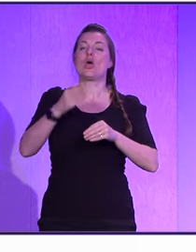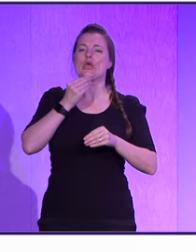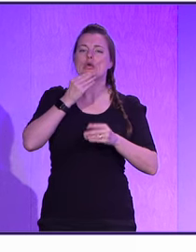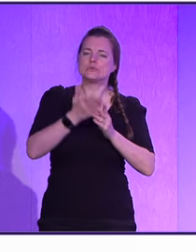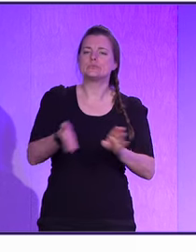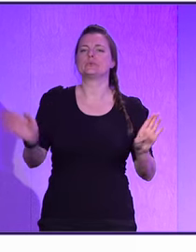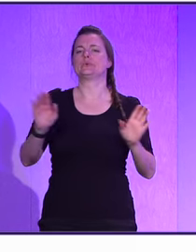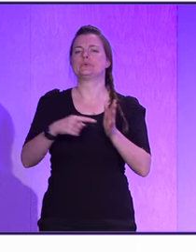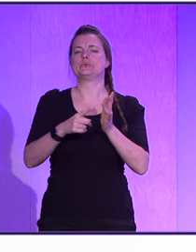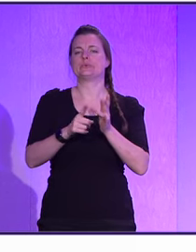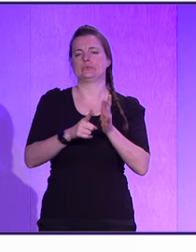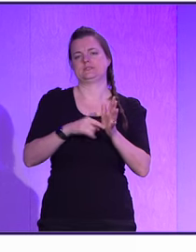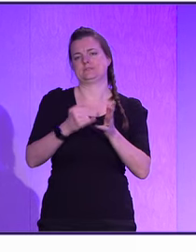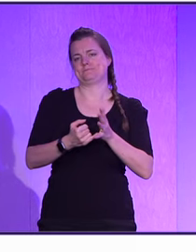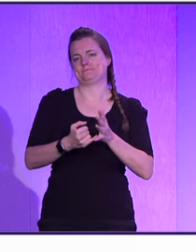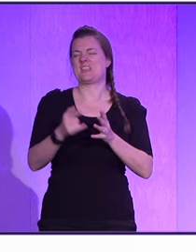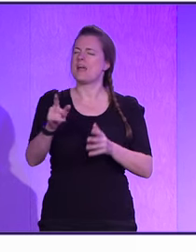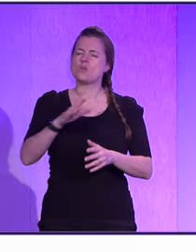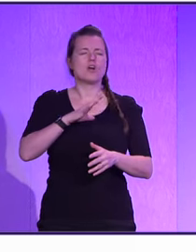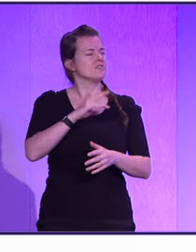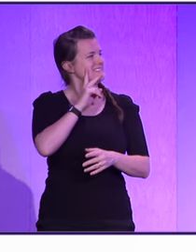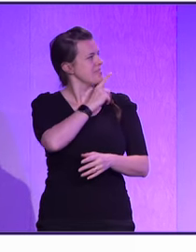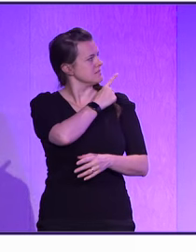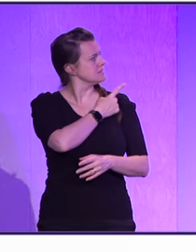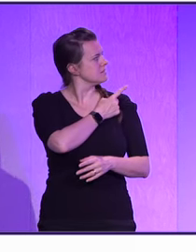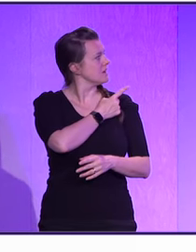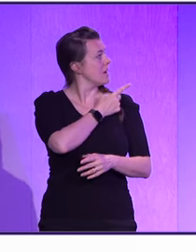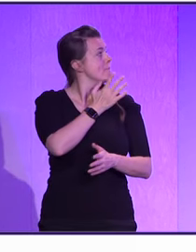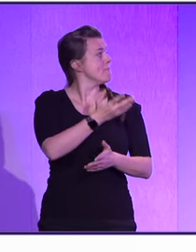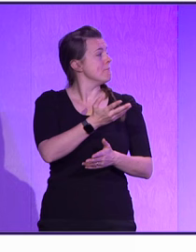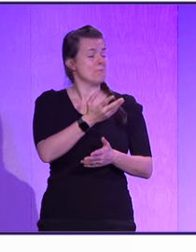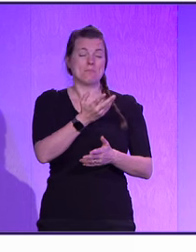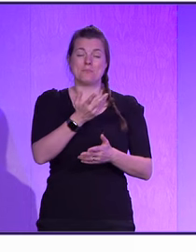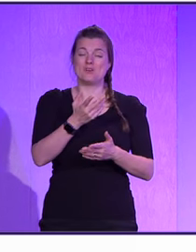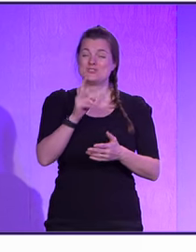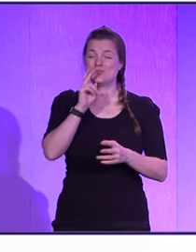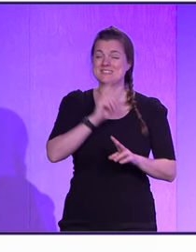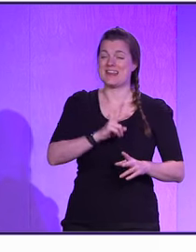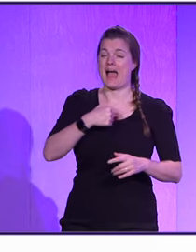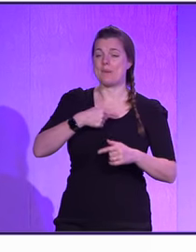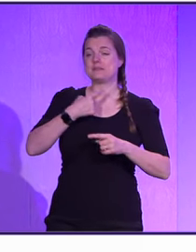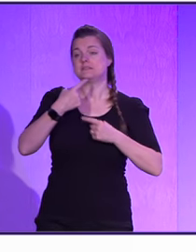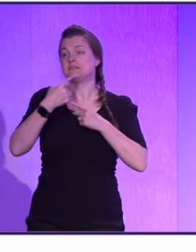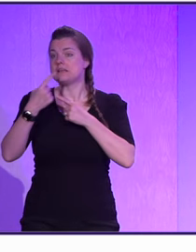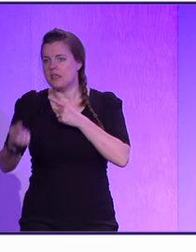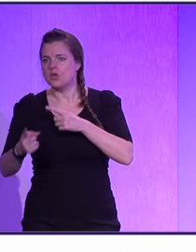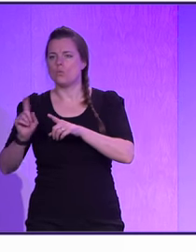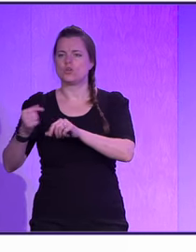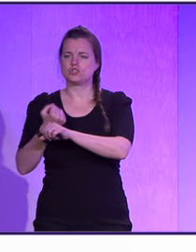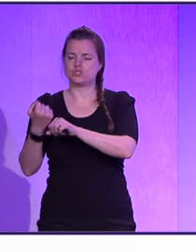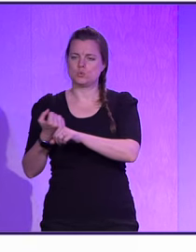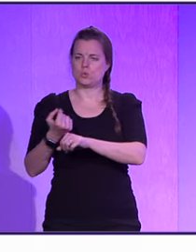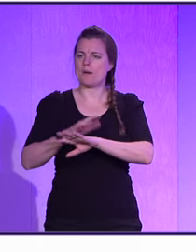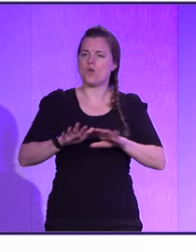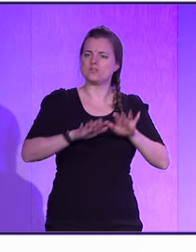And we've already seen this. I showed you that more and more, I'm just telling you what to do. I'm not typing